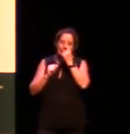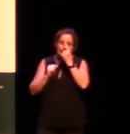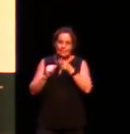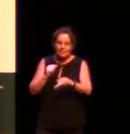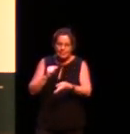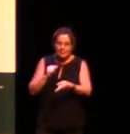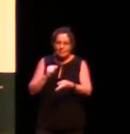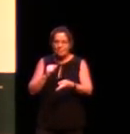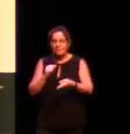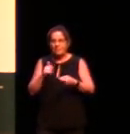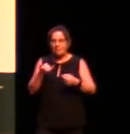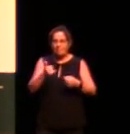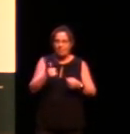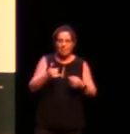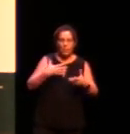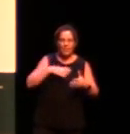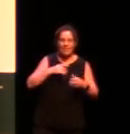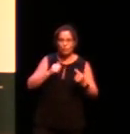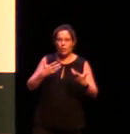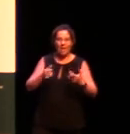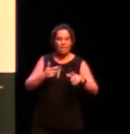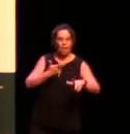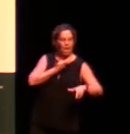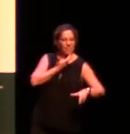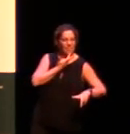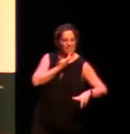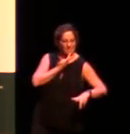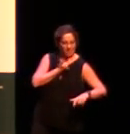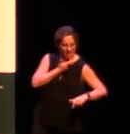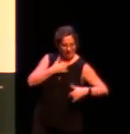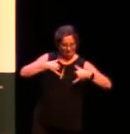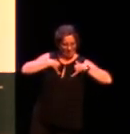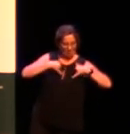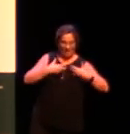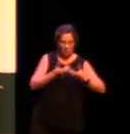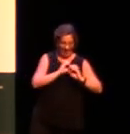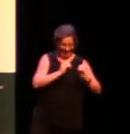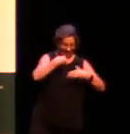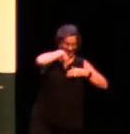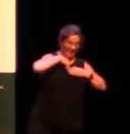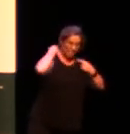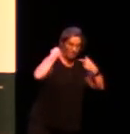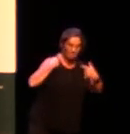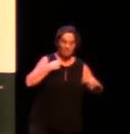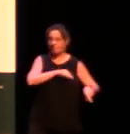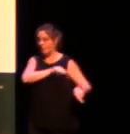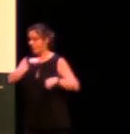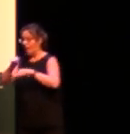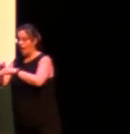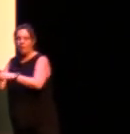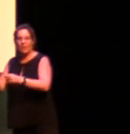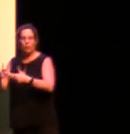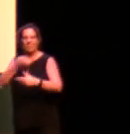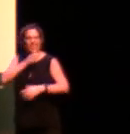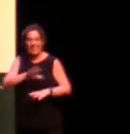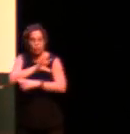have placebo backpacks because the backpacks were so popular that even the kids we weren't trying to record